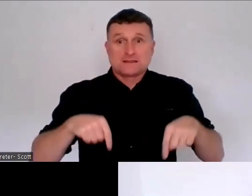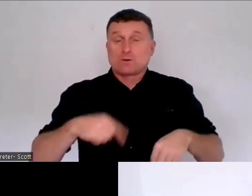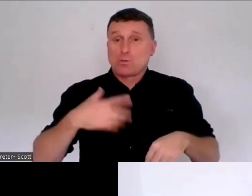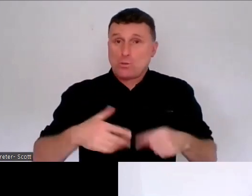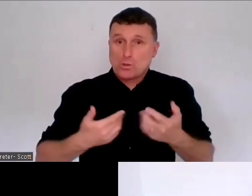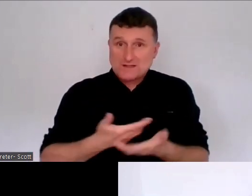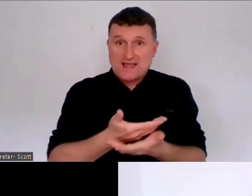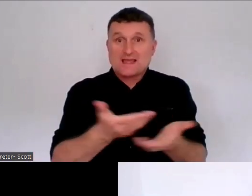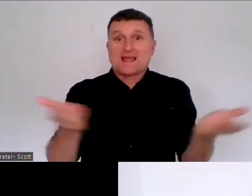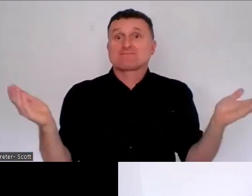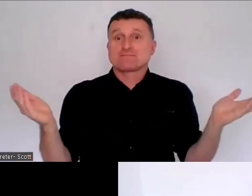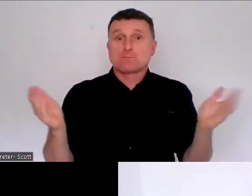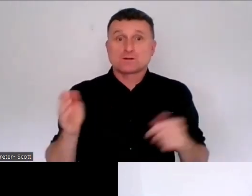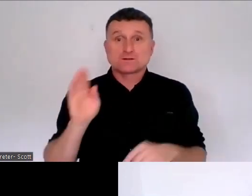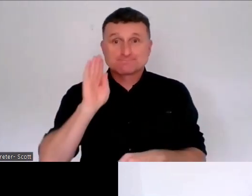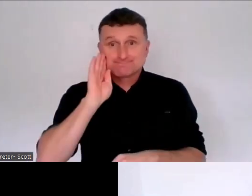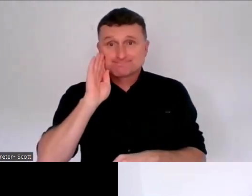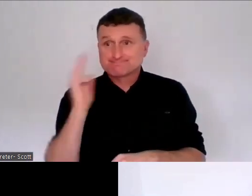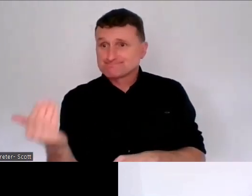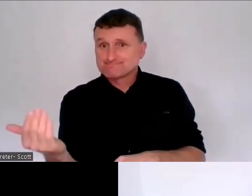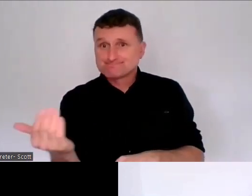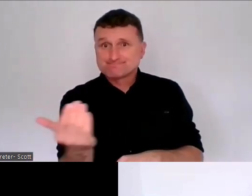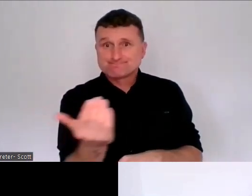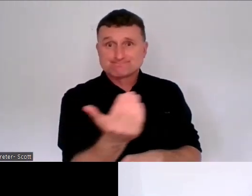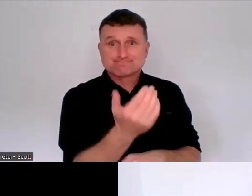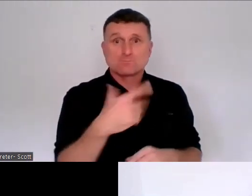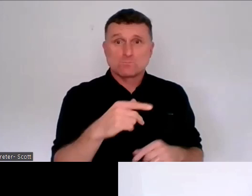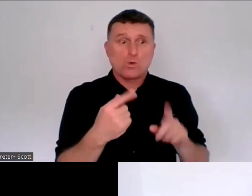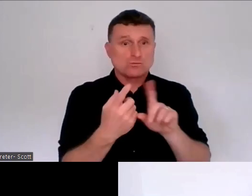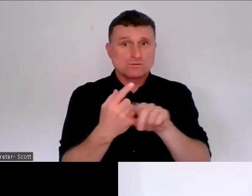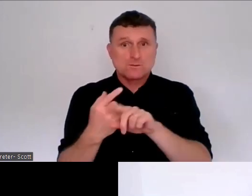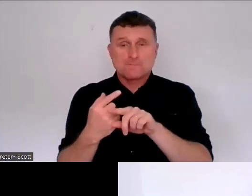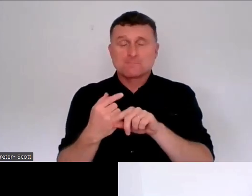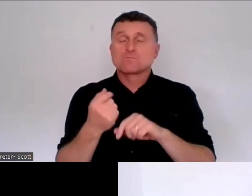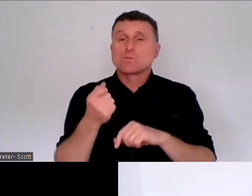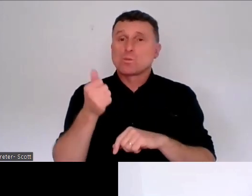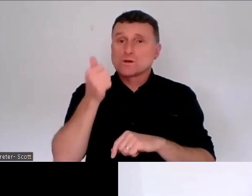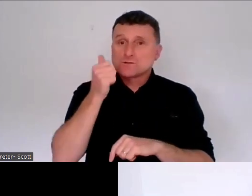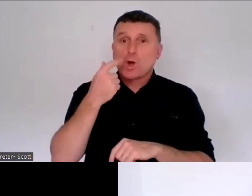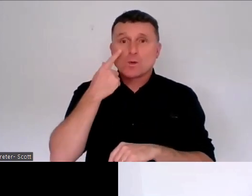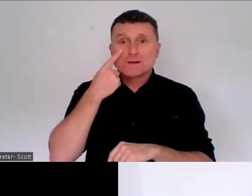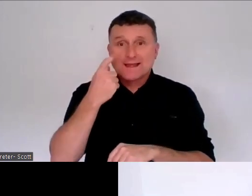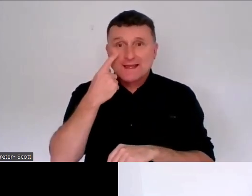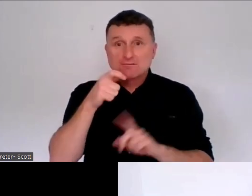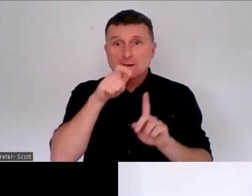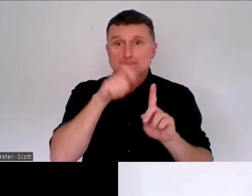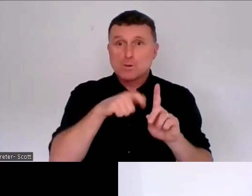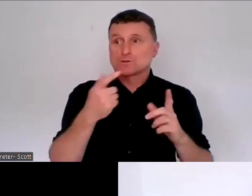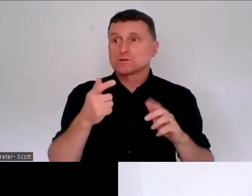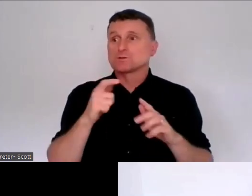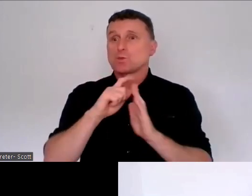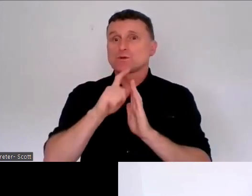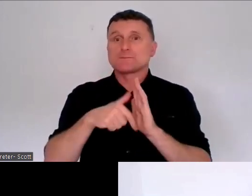and we certainly realize that carers and disability support providers